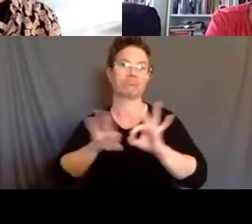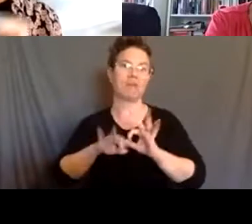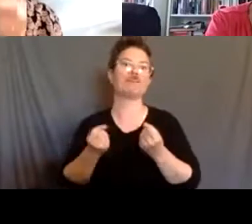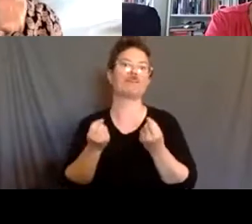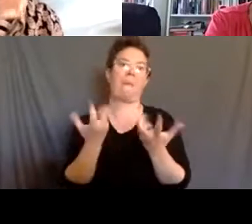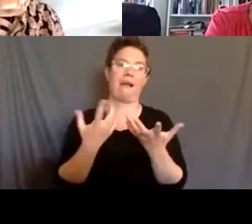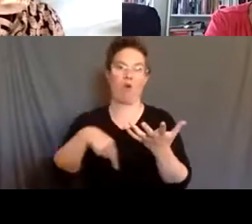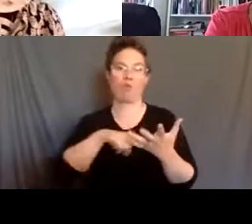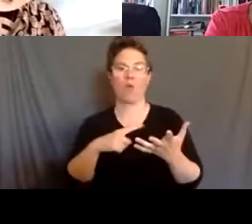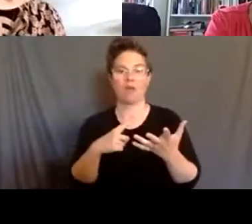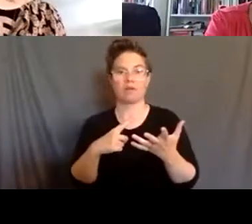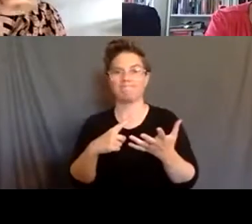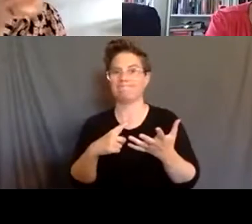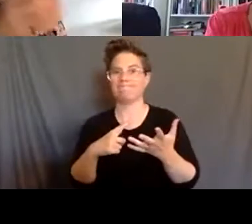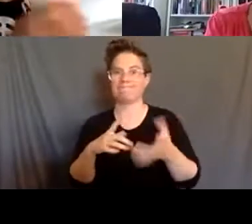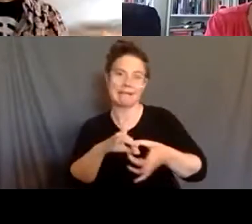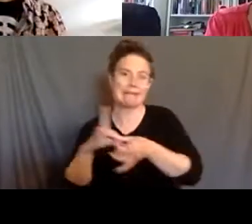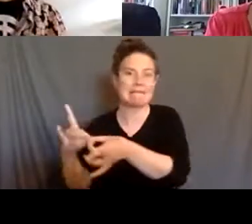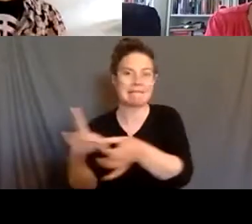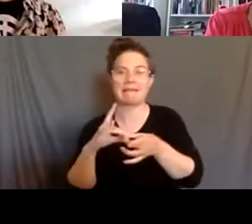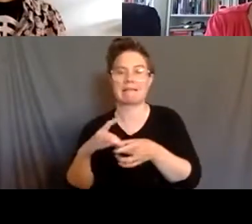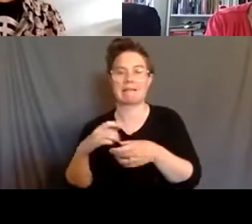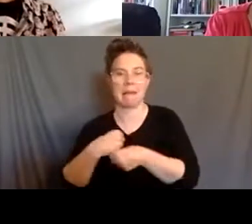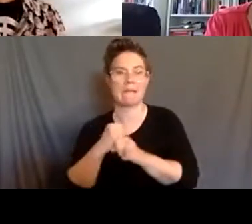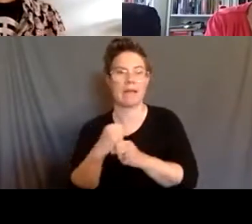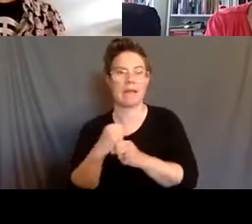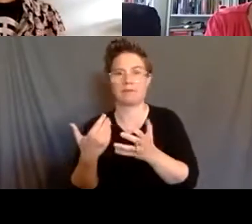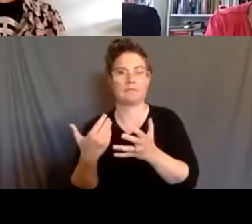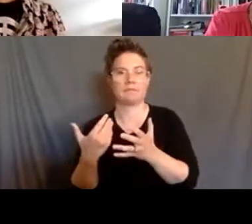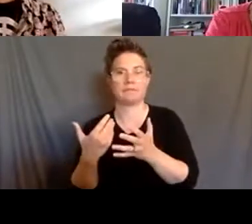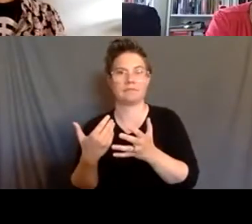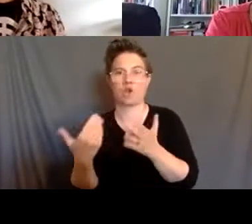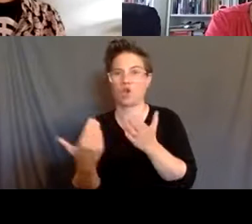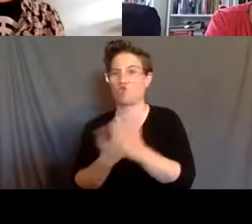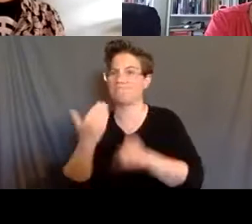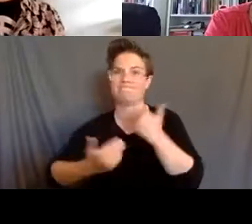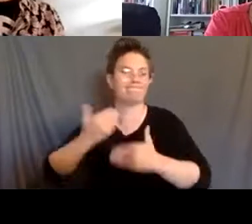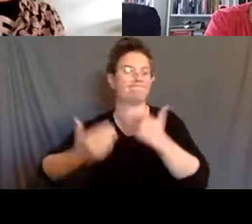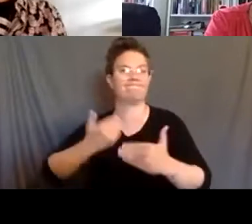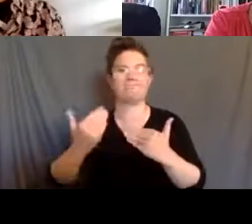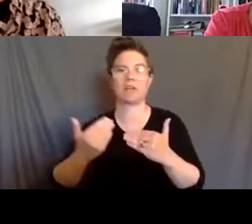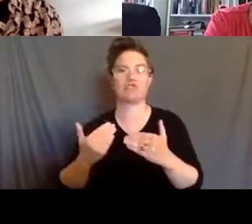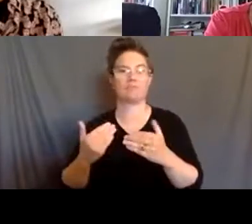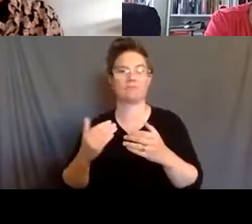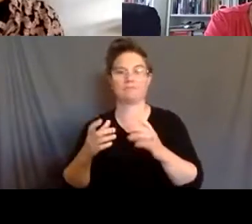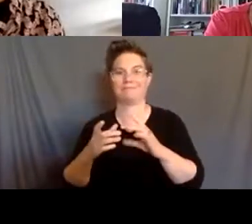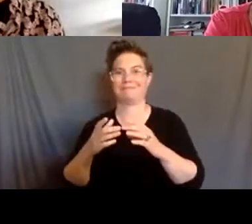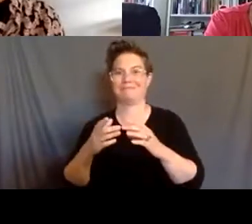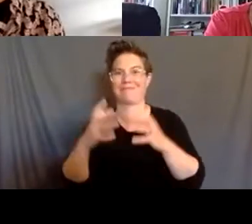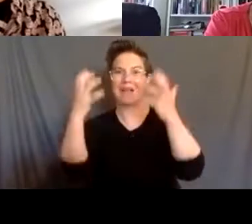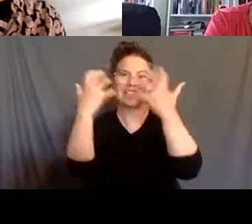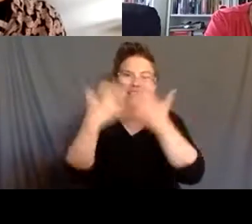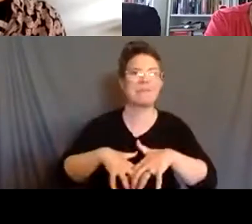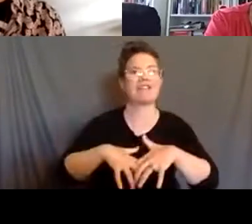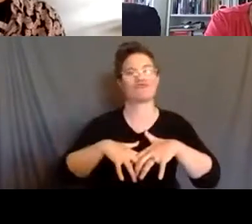of us are coming together and building upon the current momentum to dismantle the failed system of